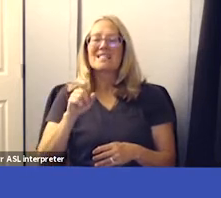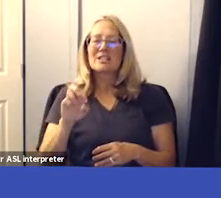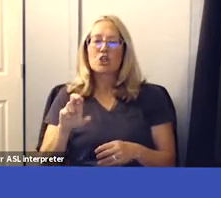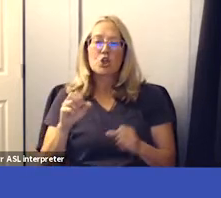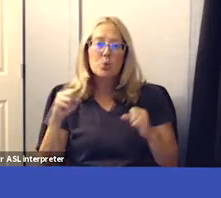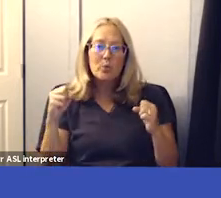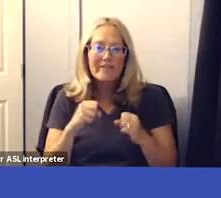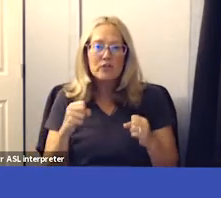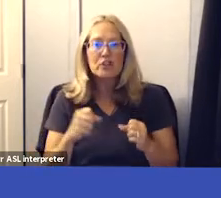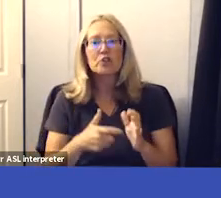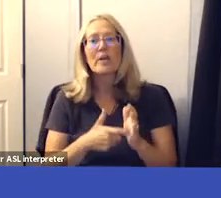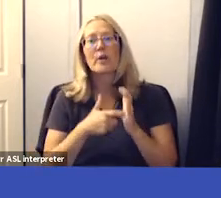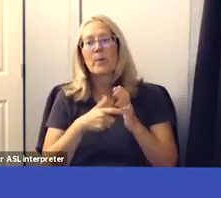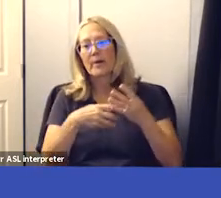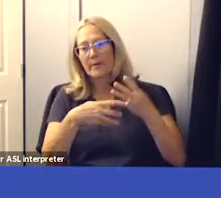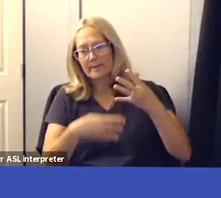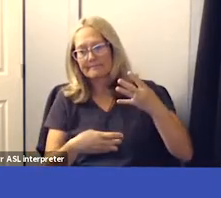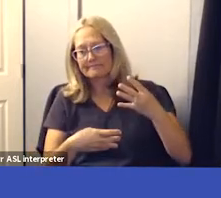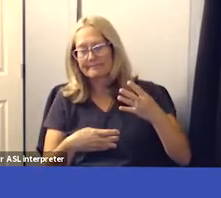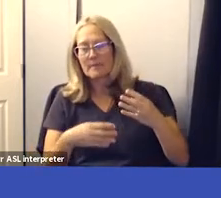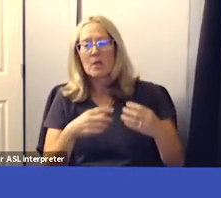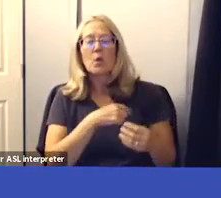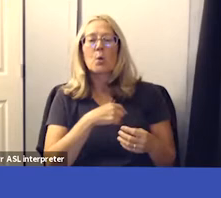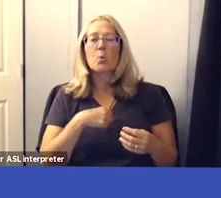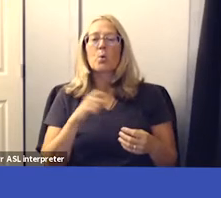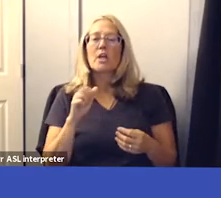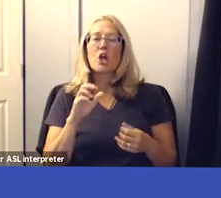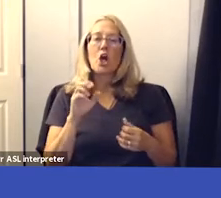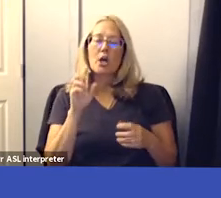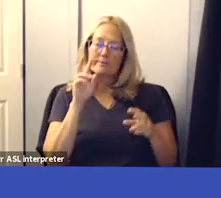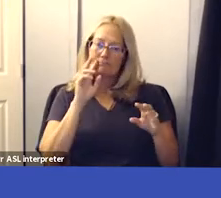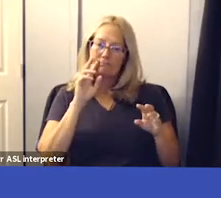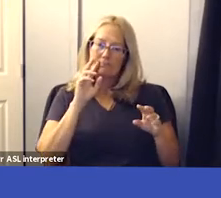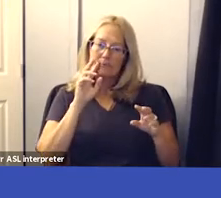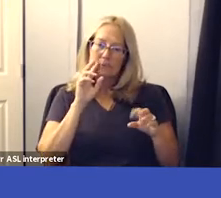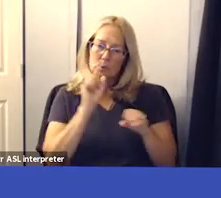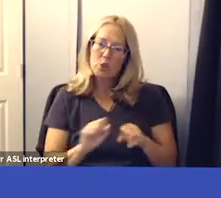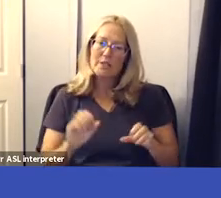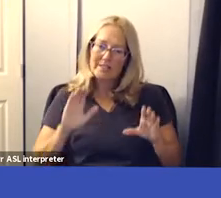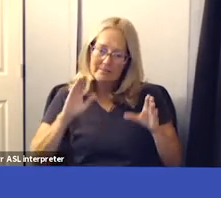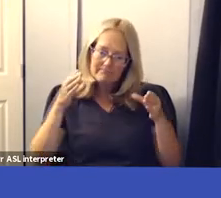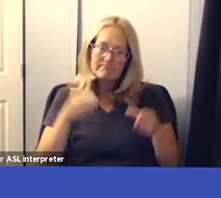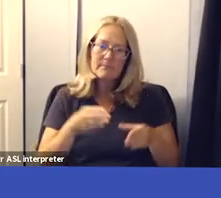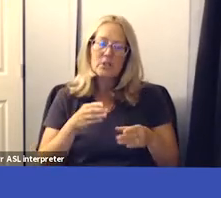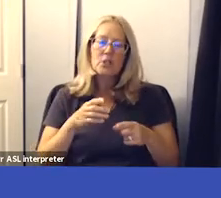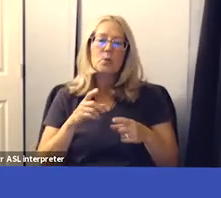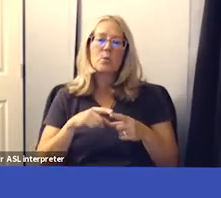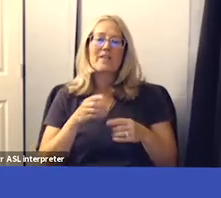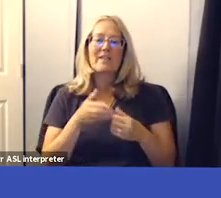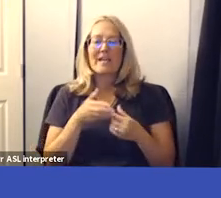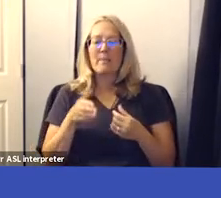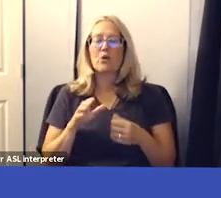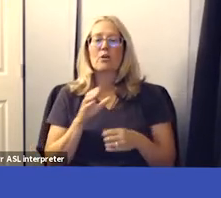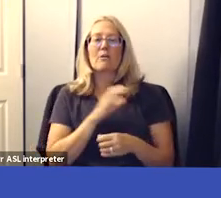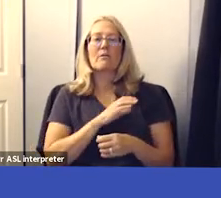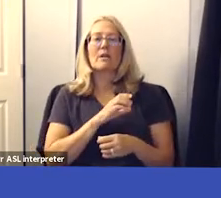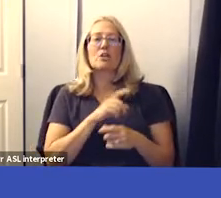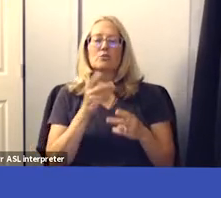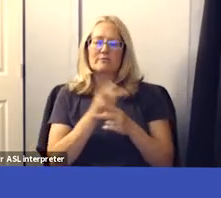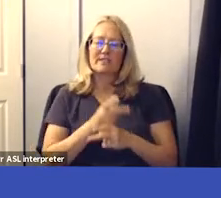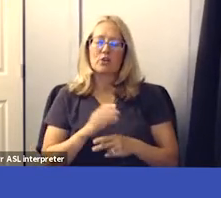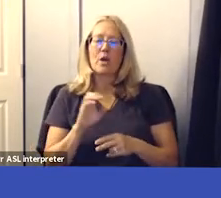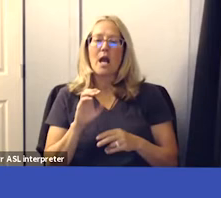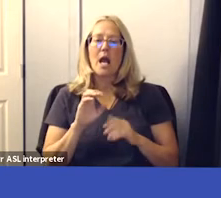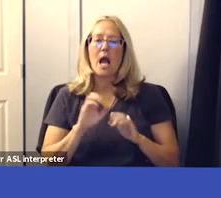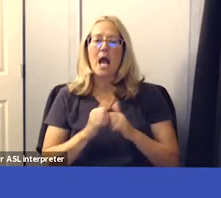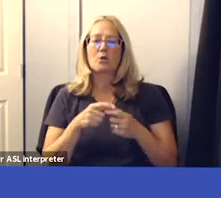safe and so we are working continue to work with neighborhood clinic to figure out ways that we can provide